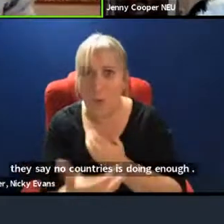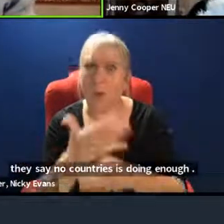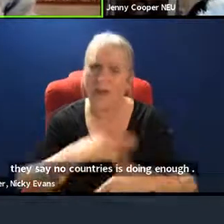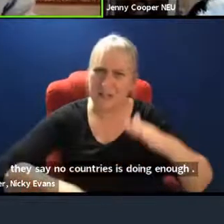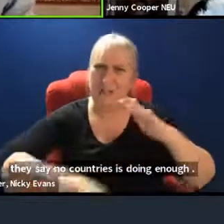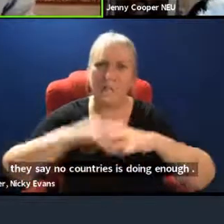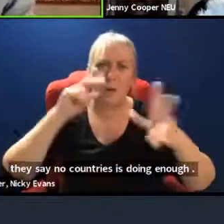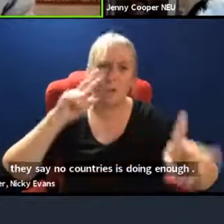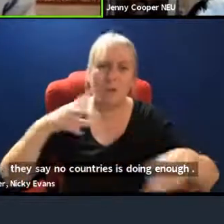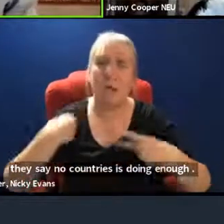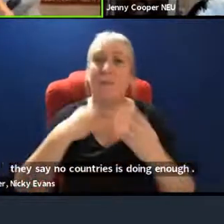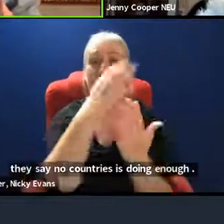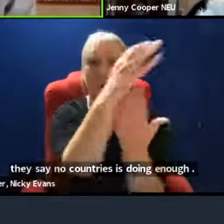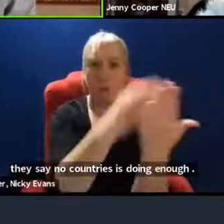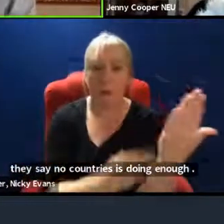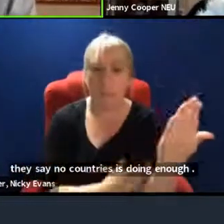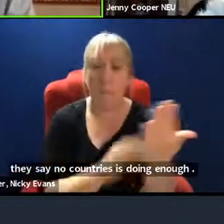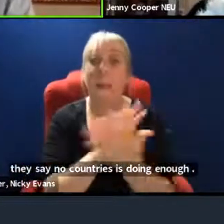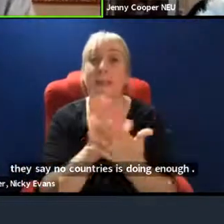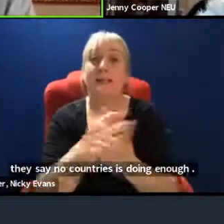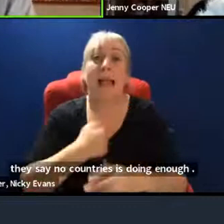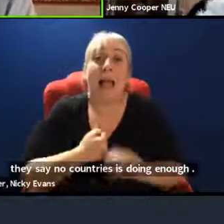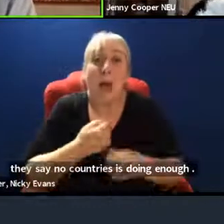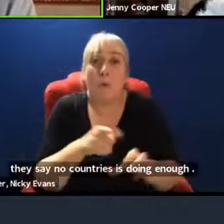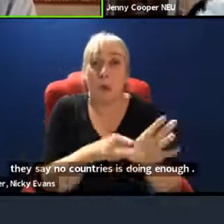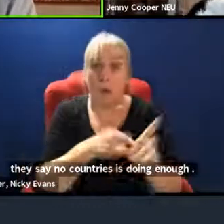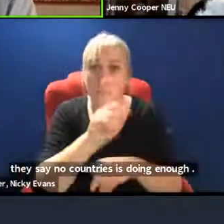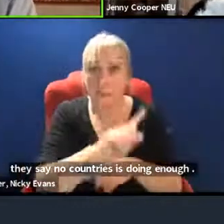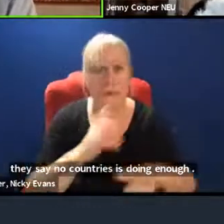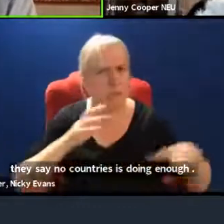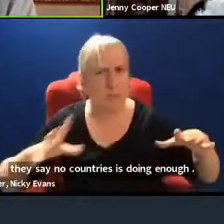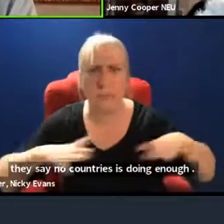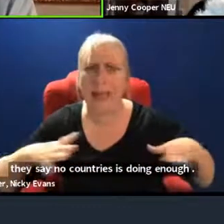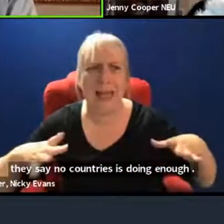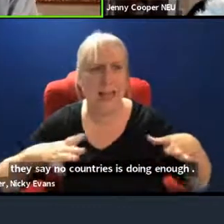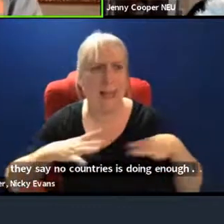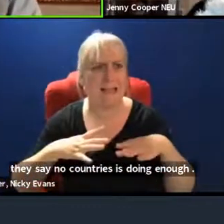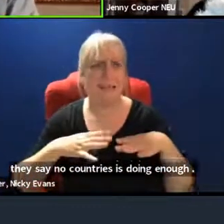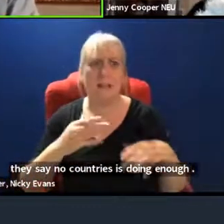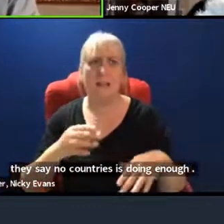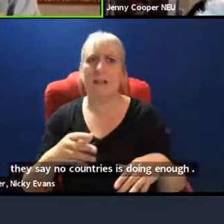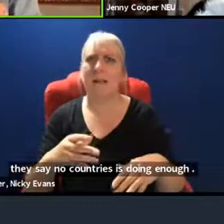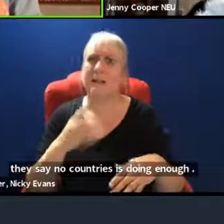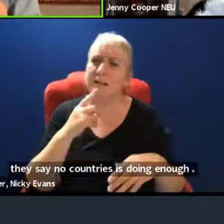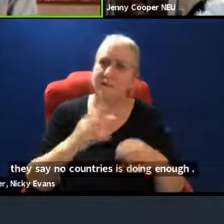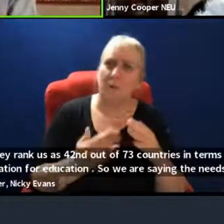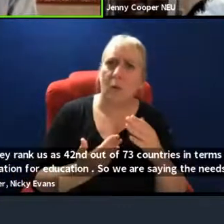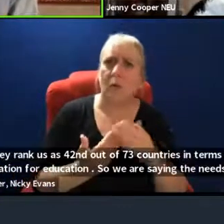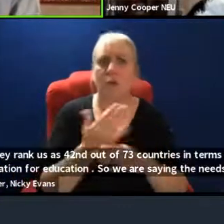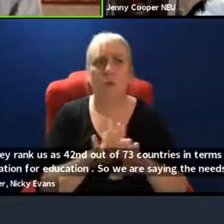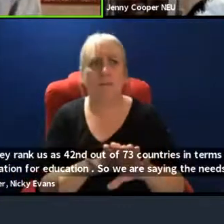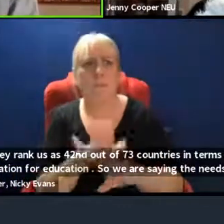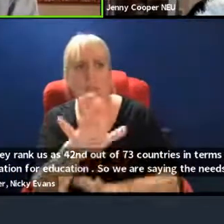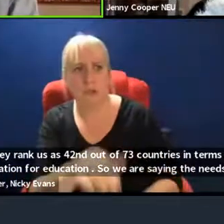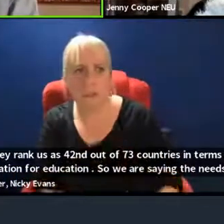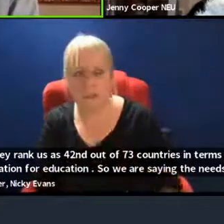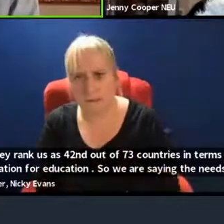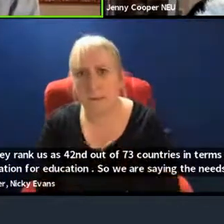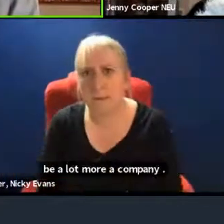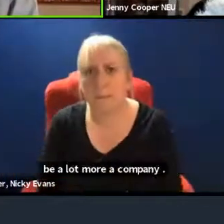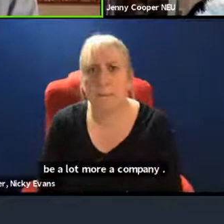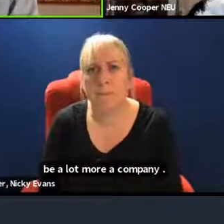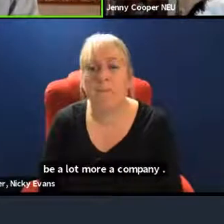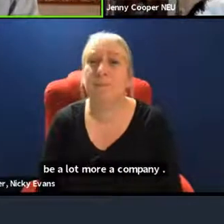preparing our young people to mobilize the whole of society for a sustainable future. And I tell you, I know that lots of children are frightened